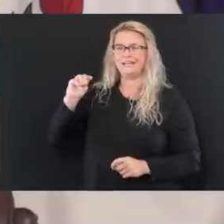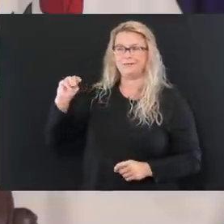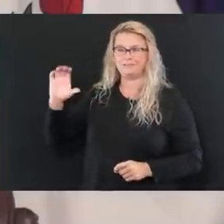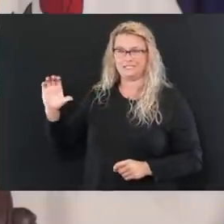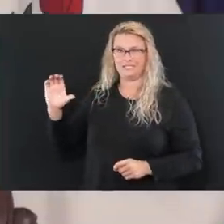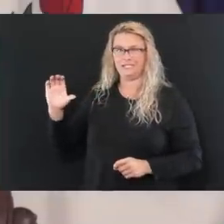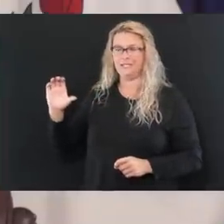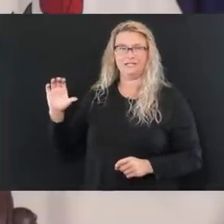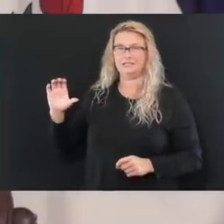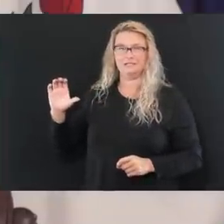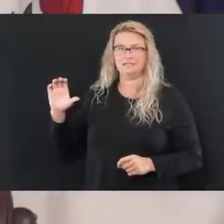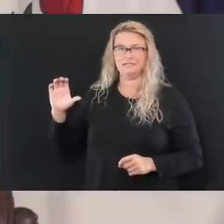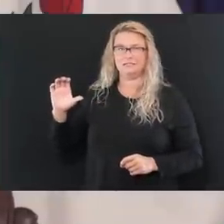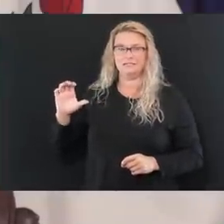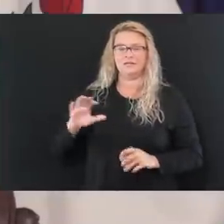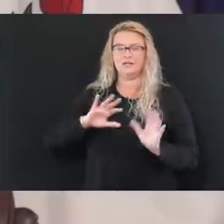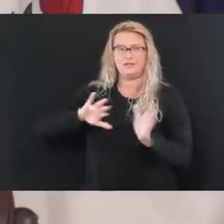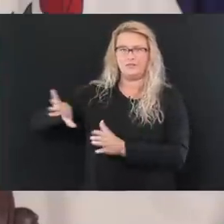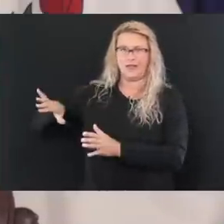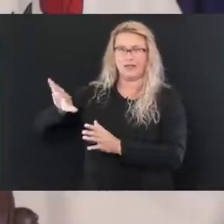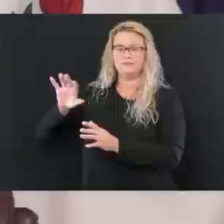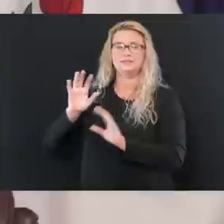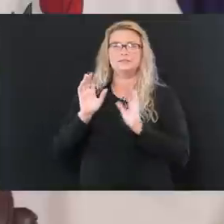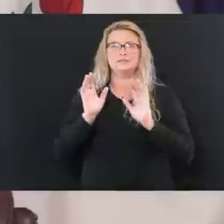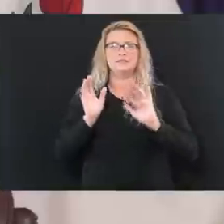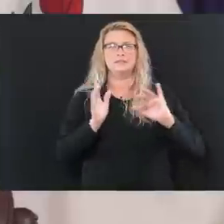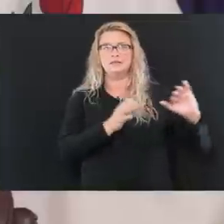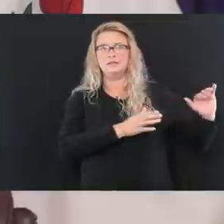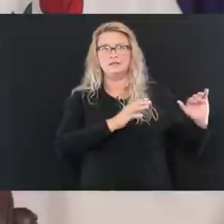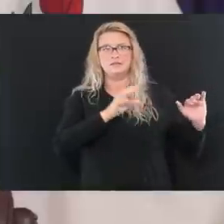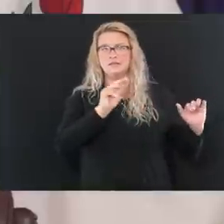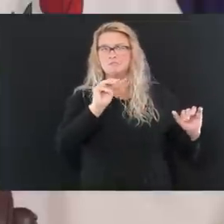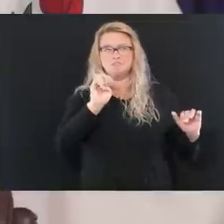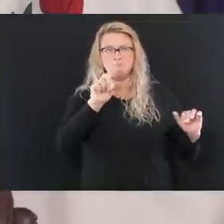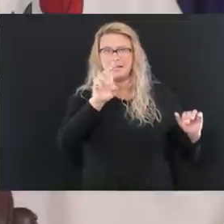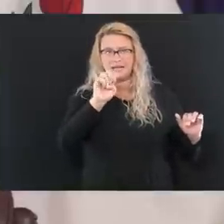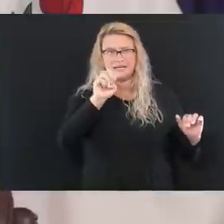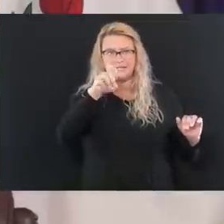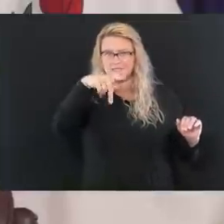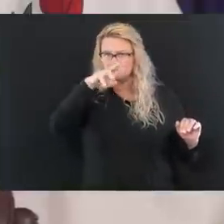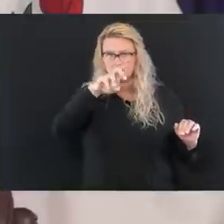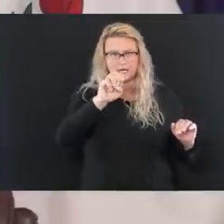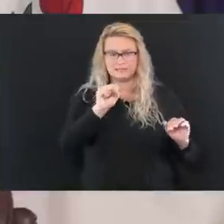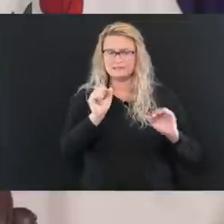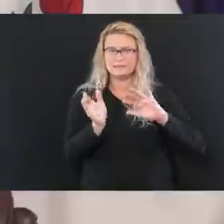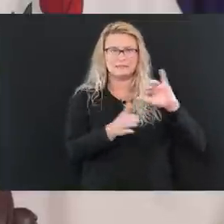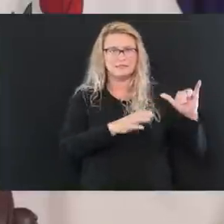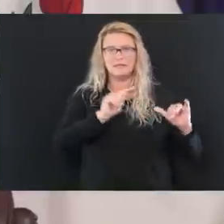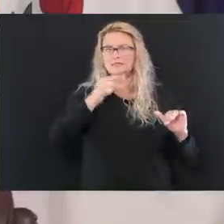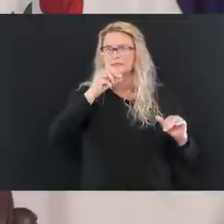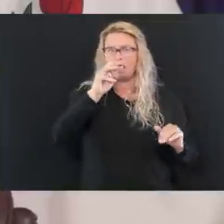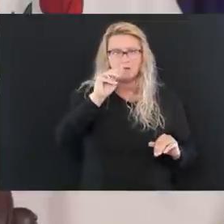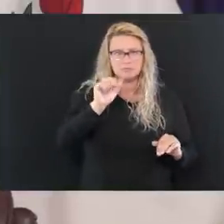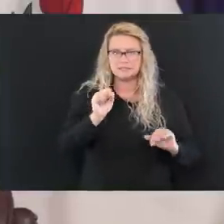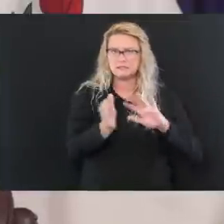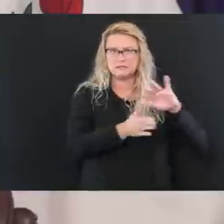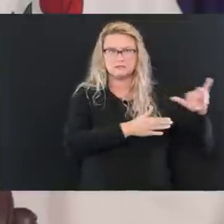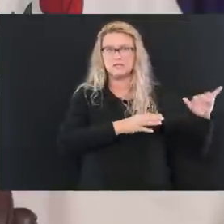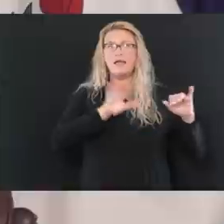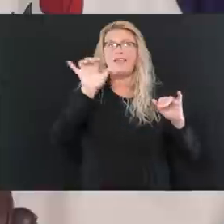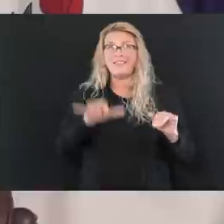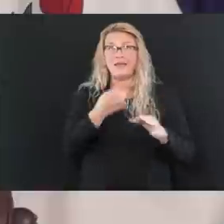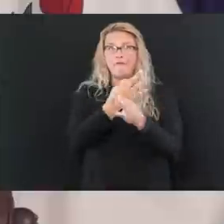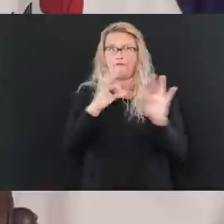because that impacts you as well, and not the testing at MedExpress, and not the testing at Thomas, not that